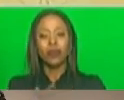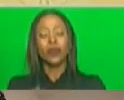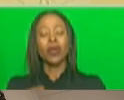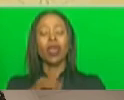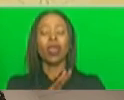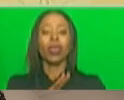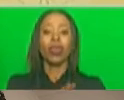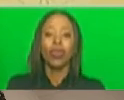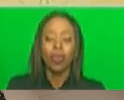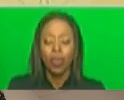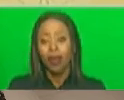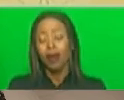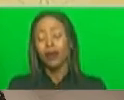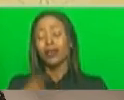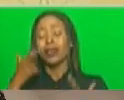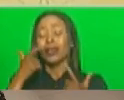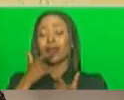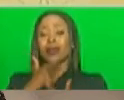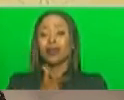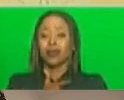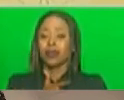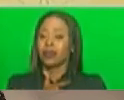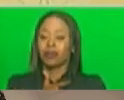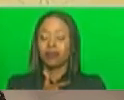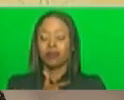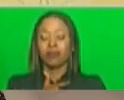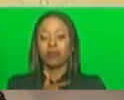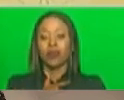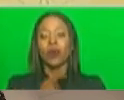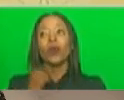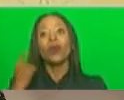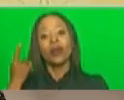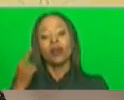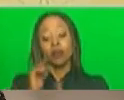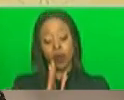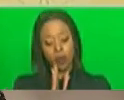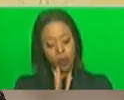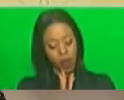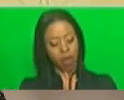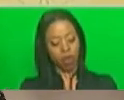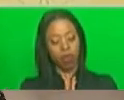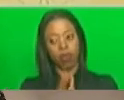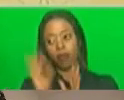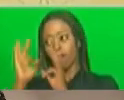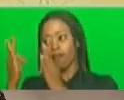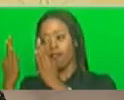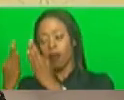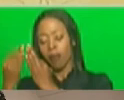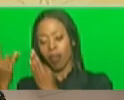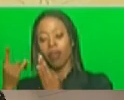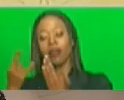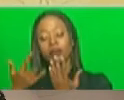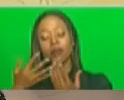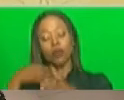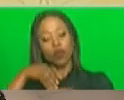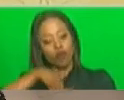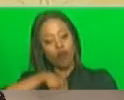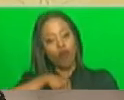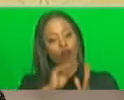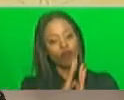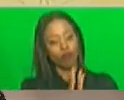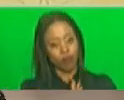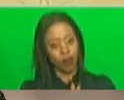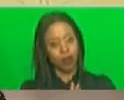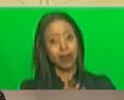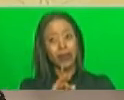our thoughts and prayers are with their families as they go through the pain and the anguish